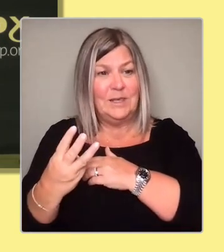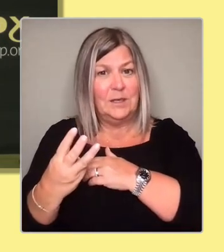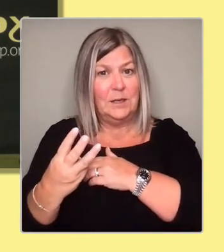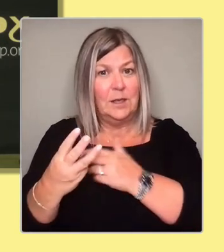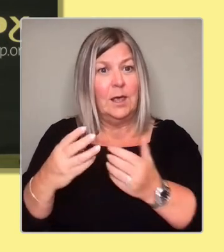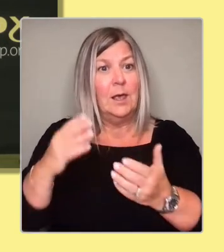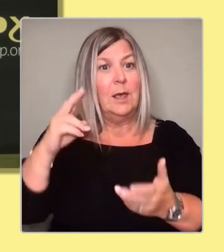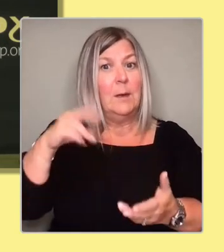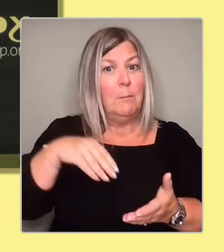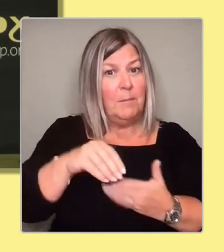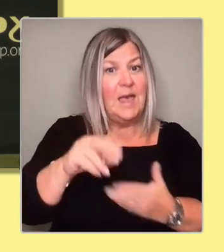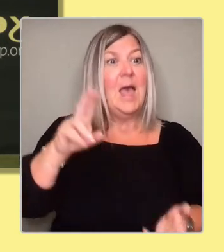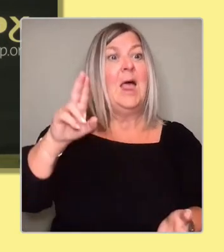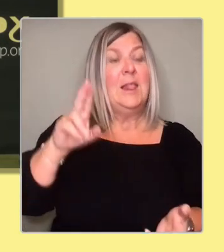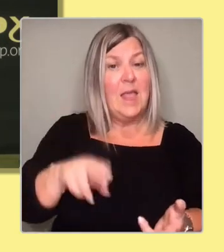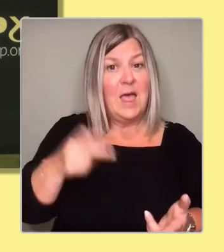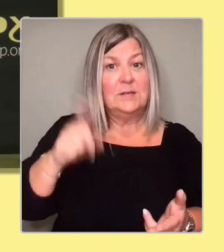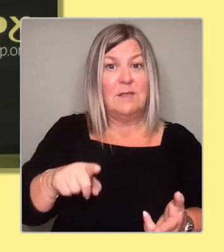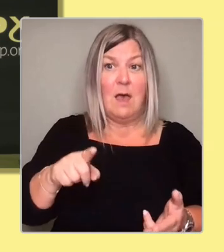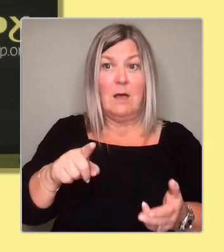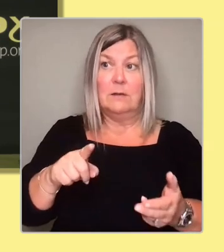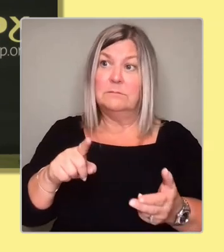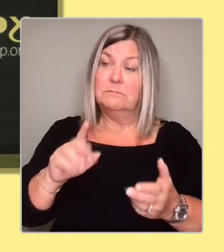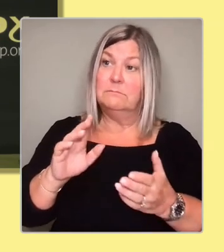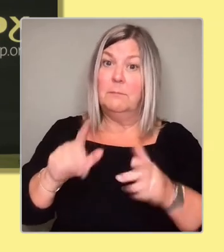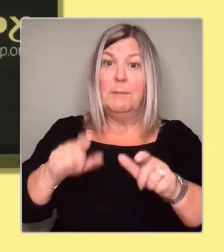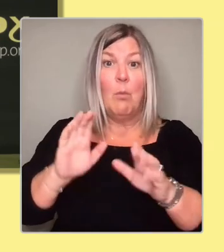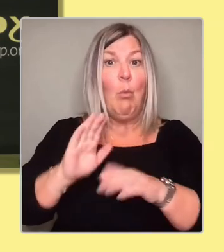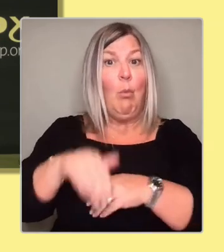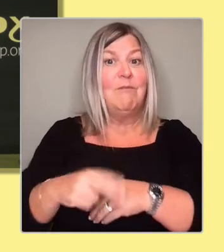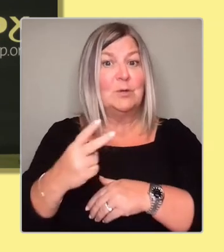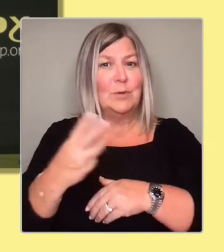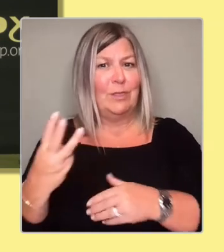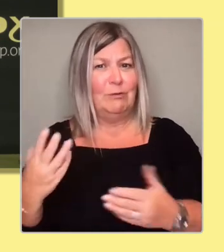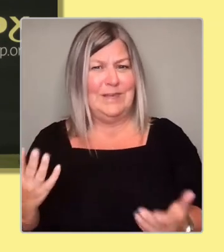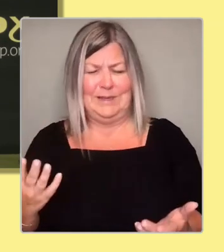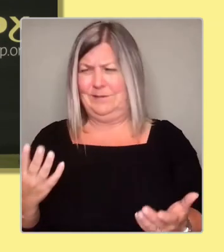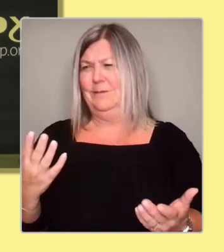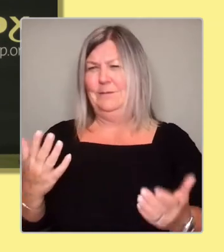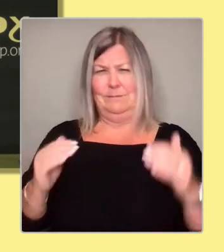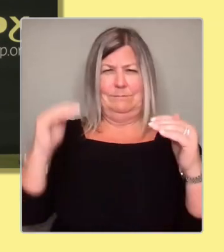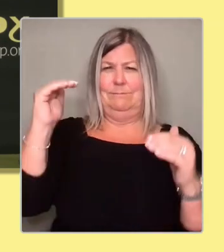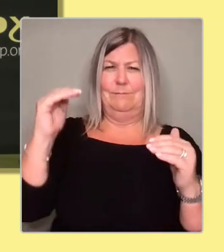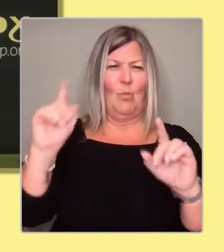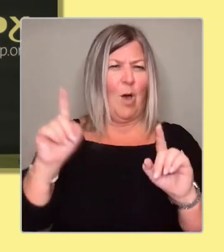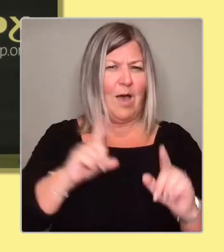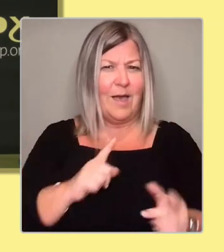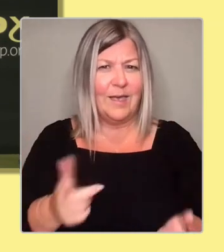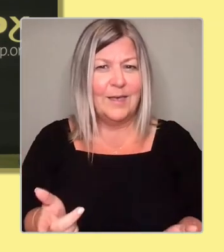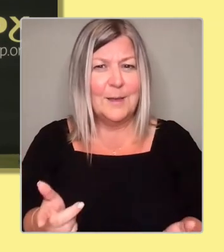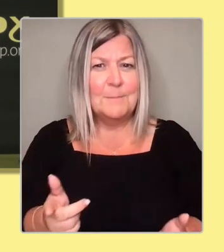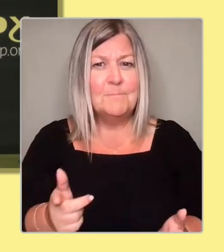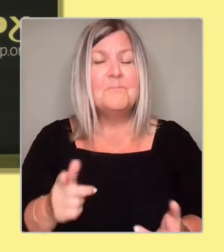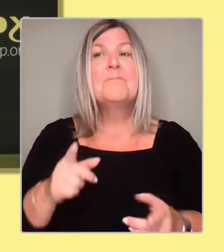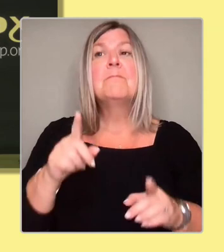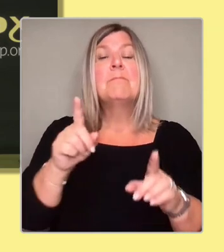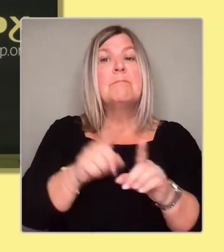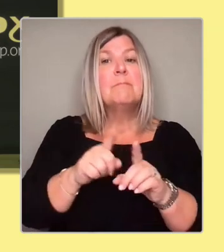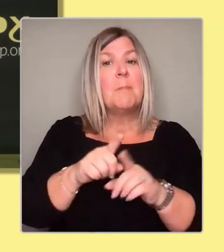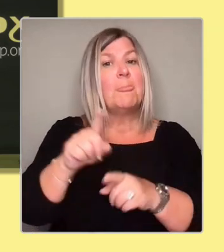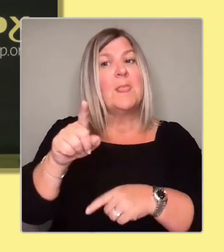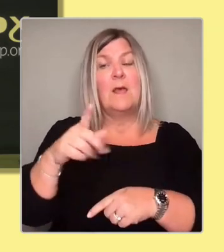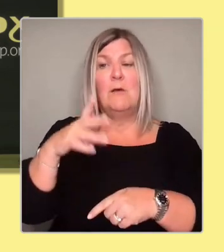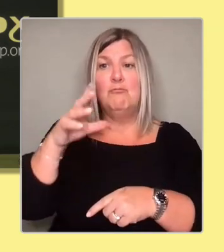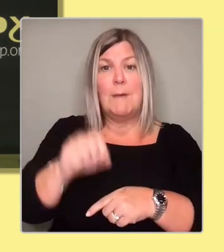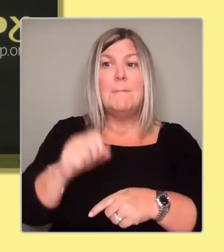needs, something that I introduced as part of one of the budgets was, of course, a concessionary bus travel for under-22s. We had a commitment when it came to